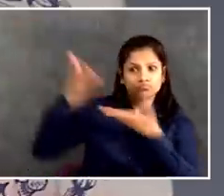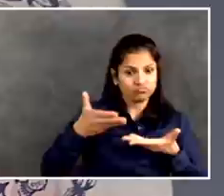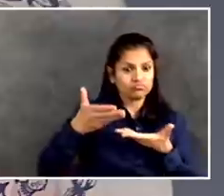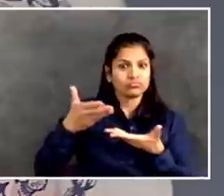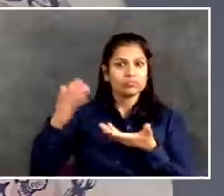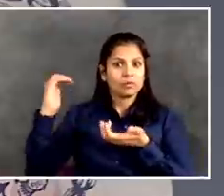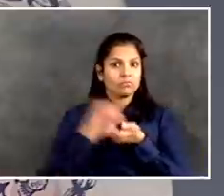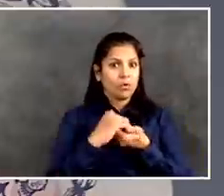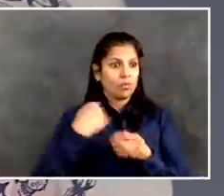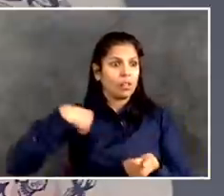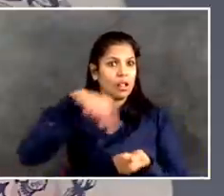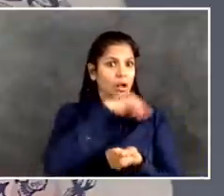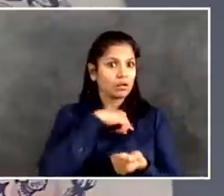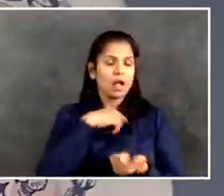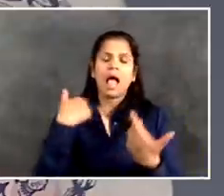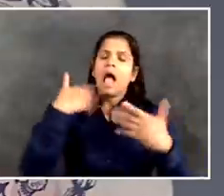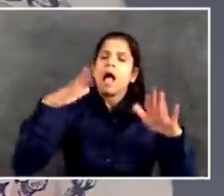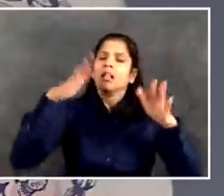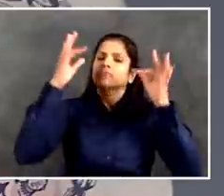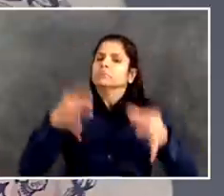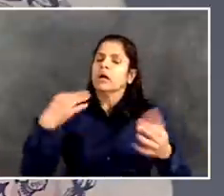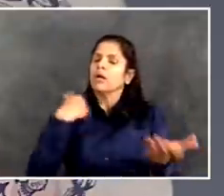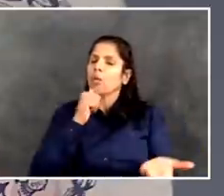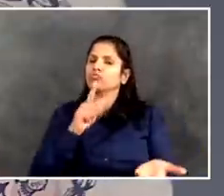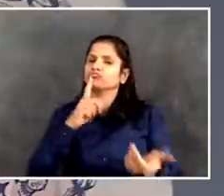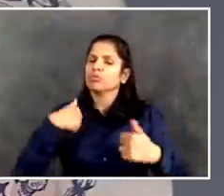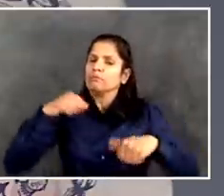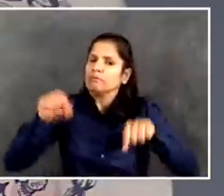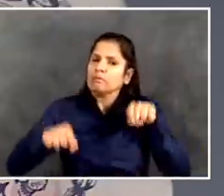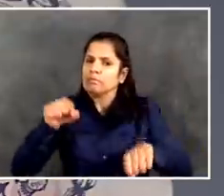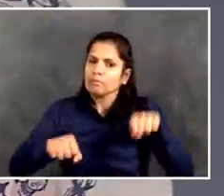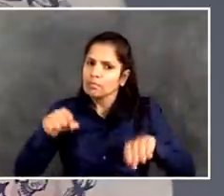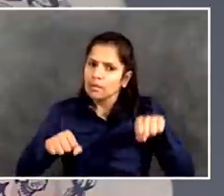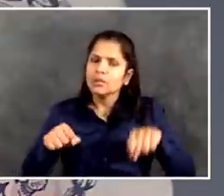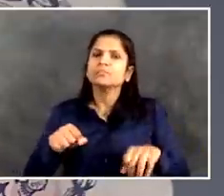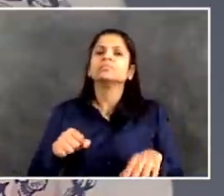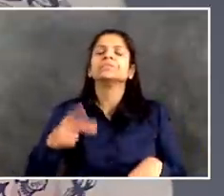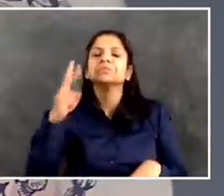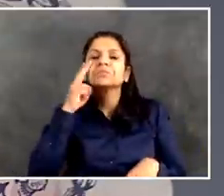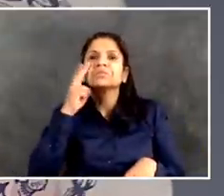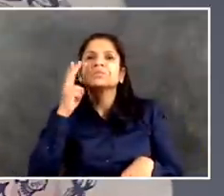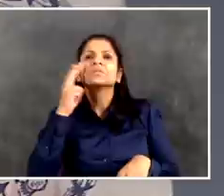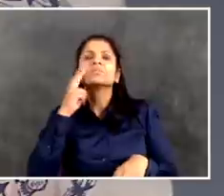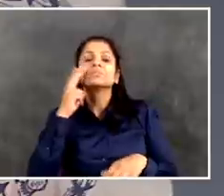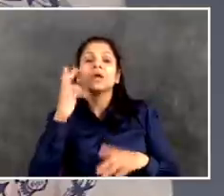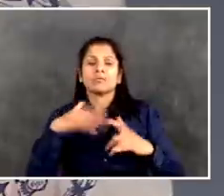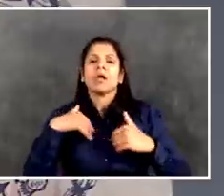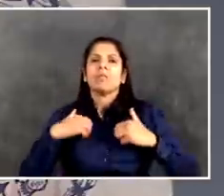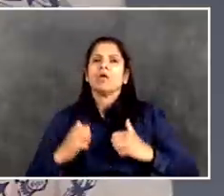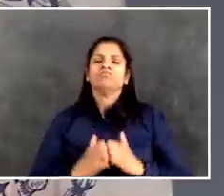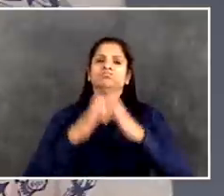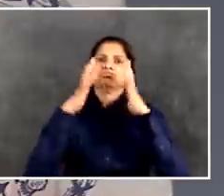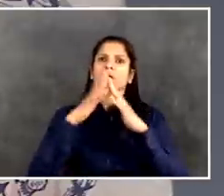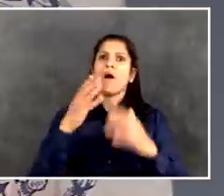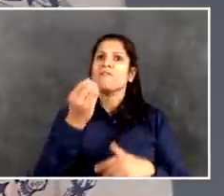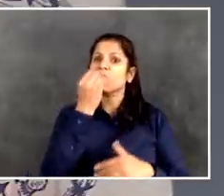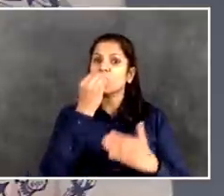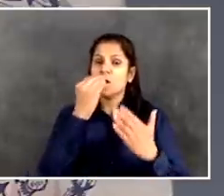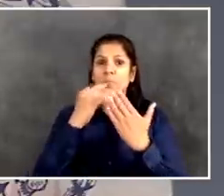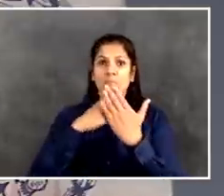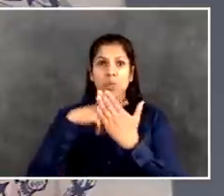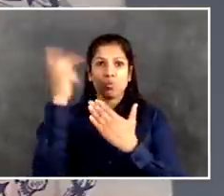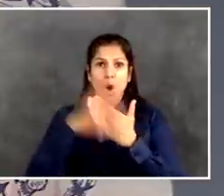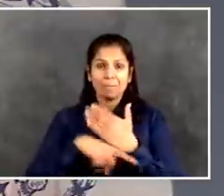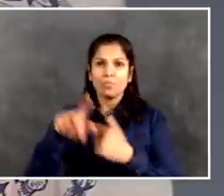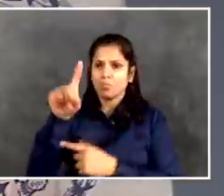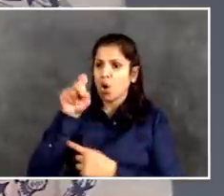going to have to grow. So we need help from Washington to make all that happen. It's a very painful reality. mean, just think about